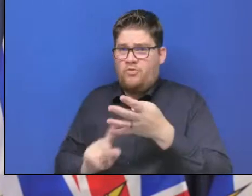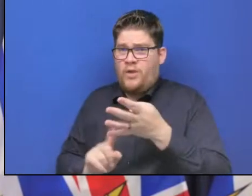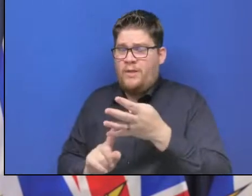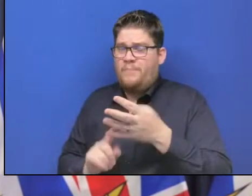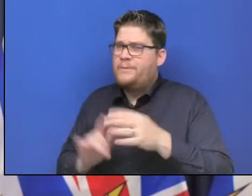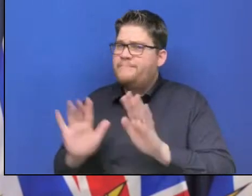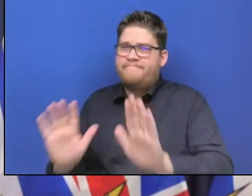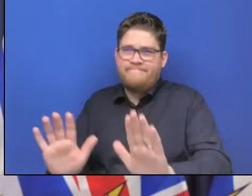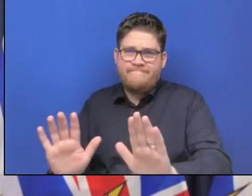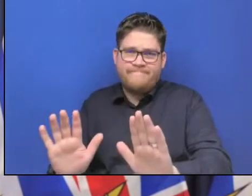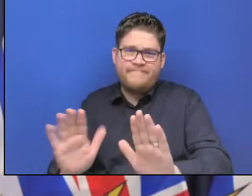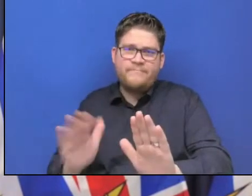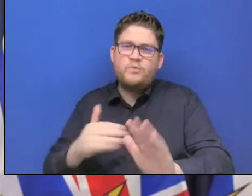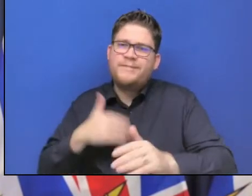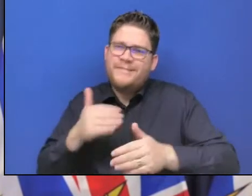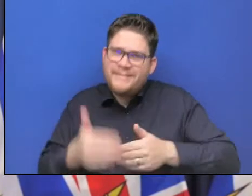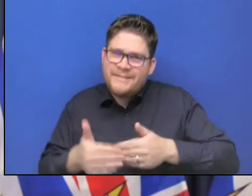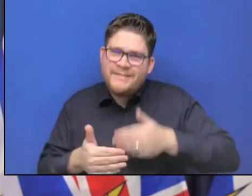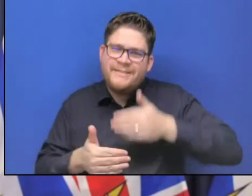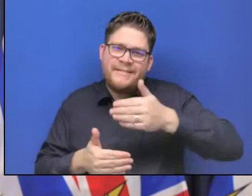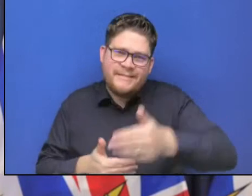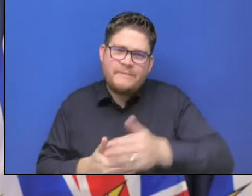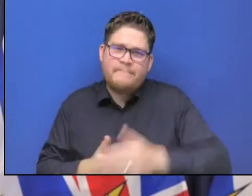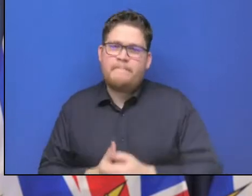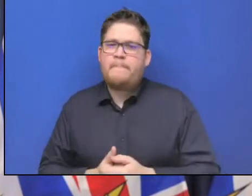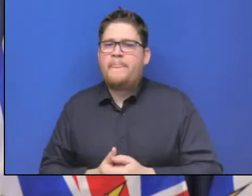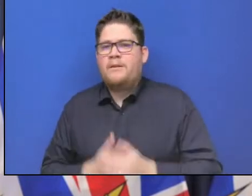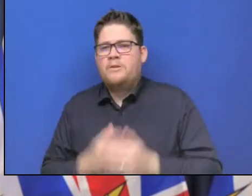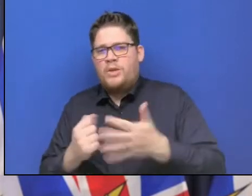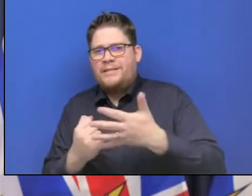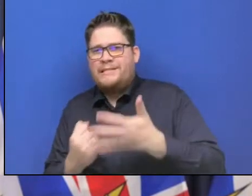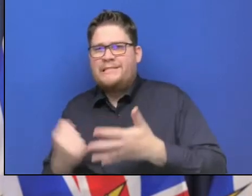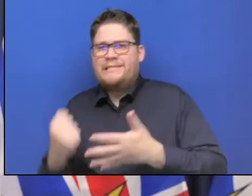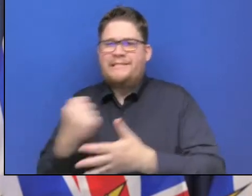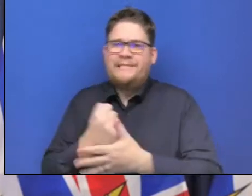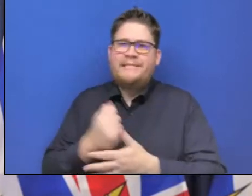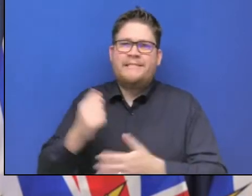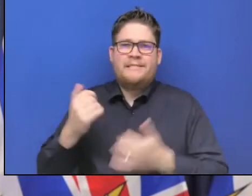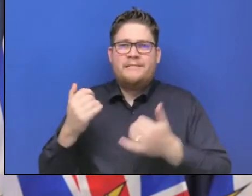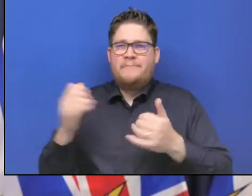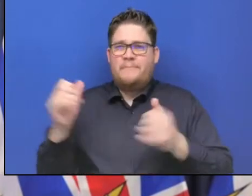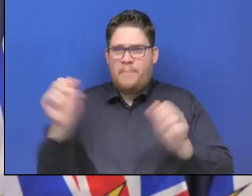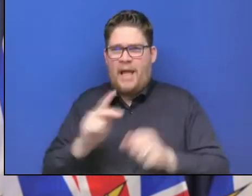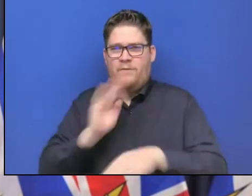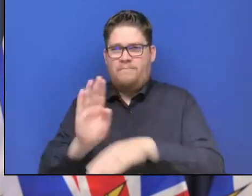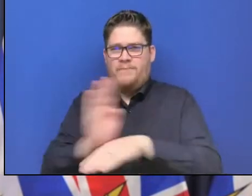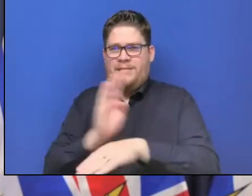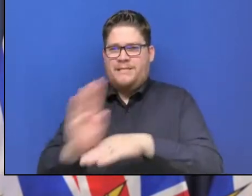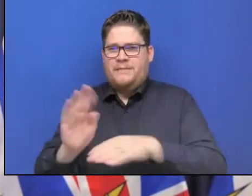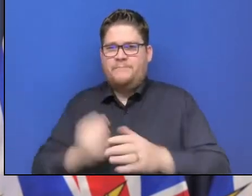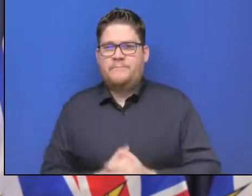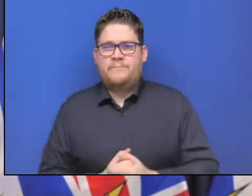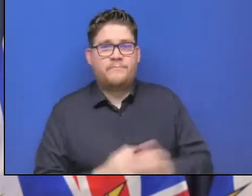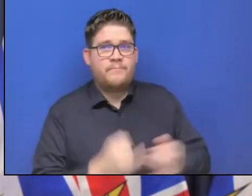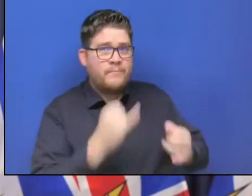restore that as a route for commercial traffic. We have time for one more question. go to Mike Hager, Globe and Mail.